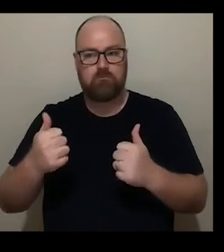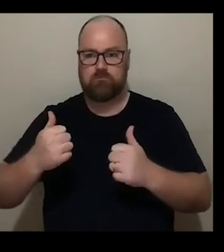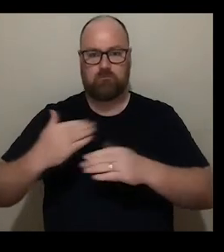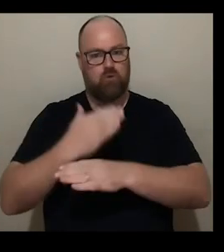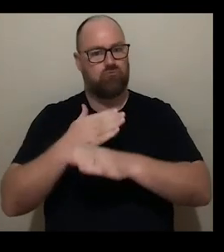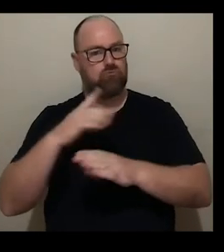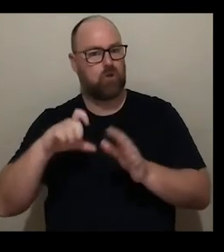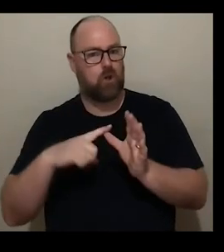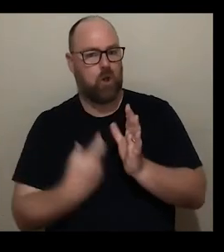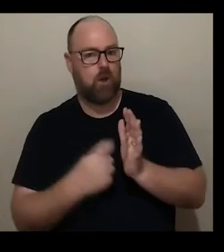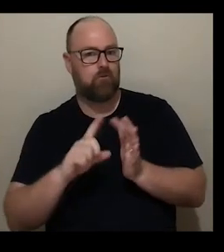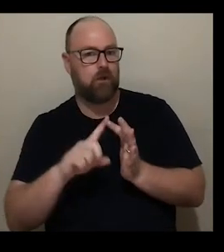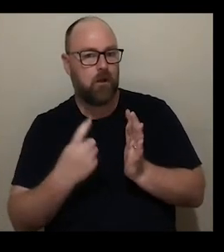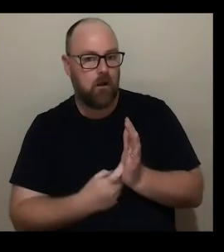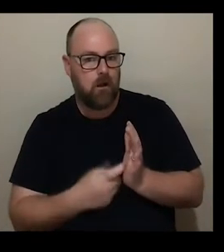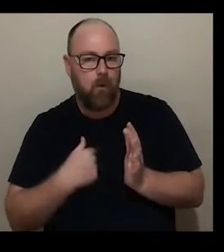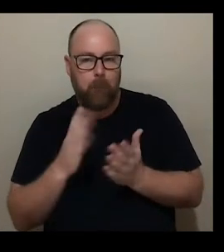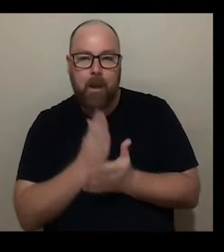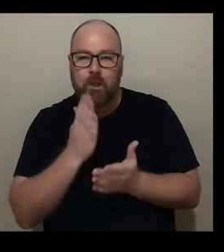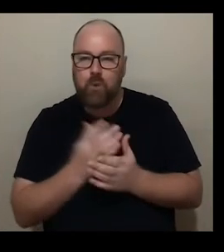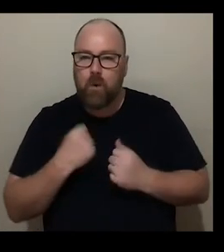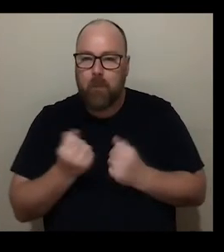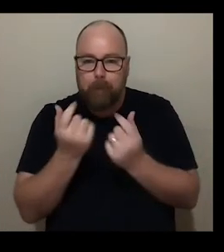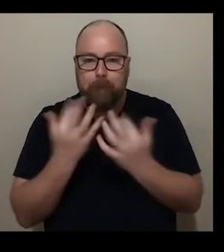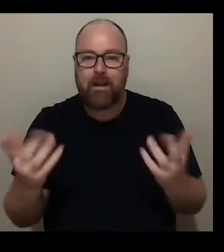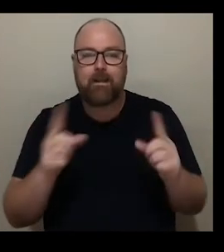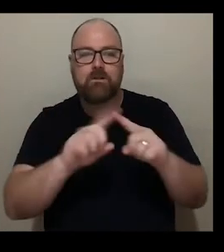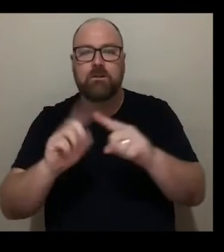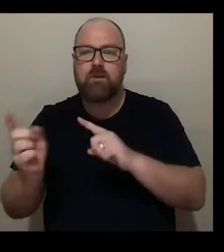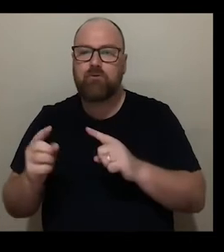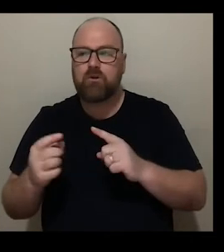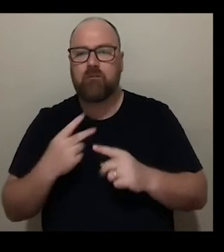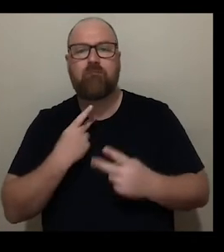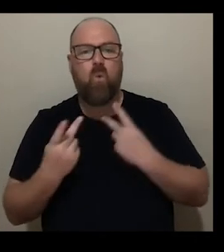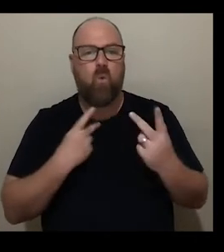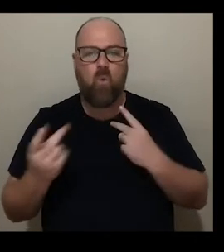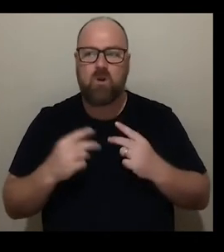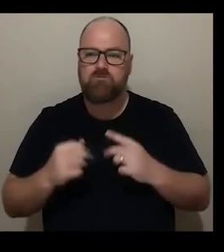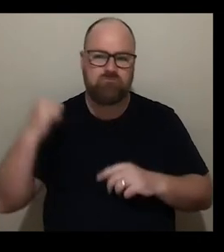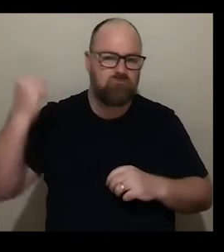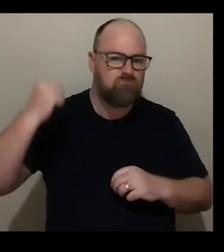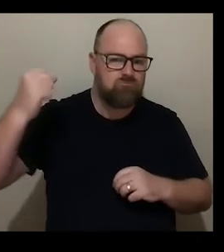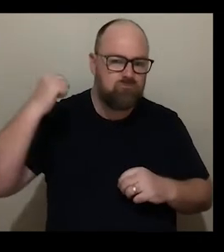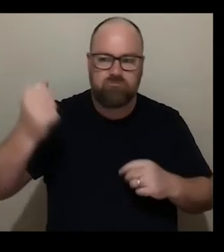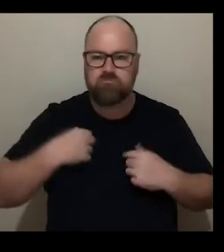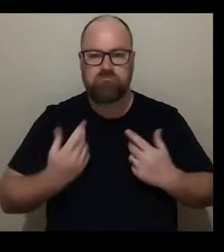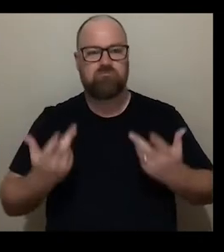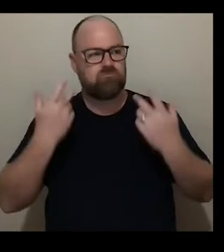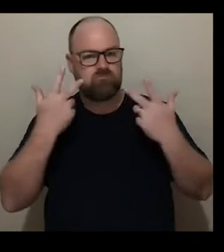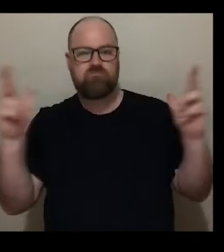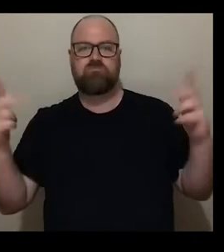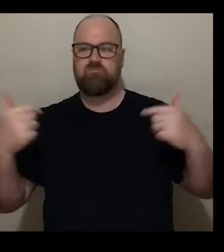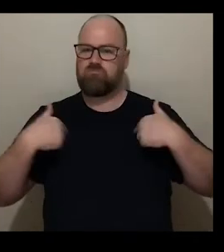I want to make sure that there are many other voices there shouting out and talking about who they are and about their lived